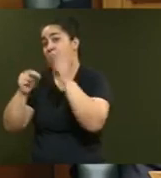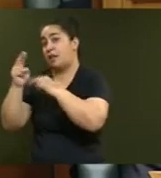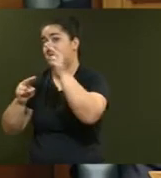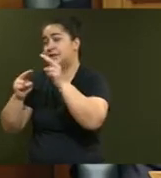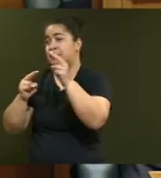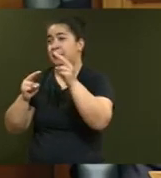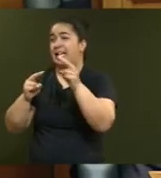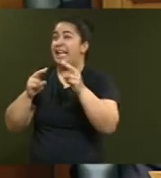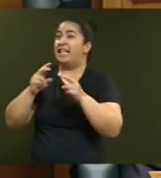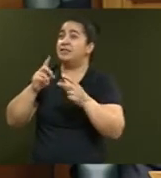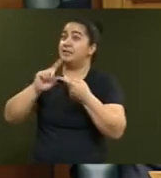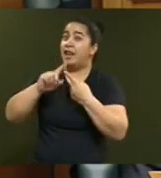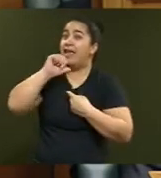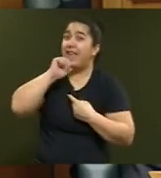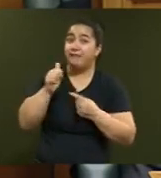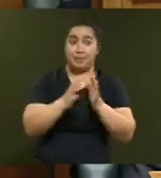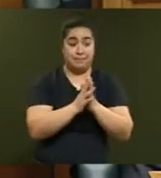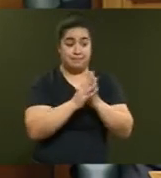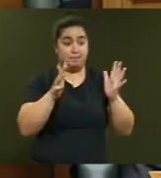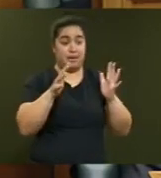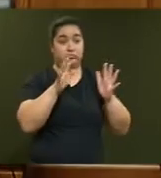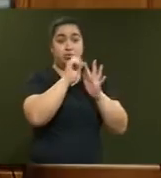Northcote and also the Unitec sites?